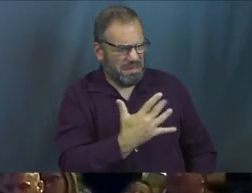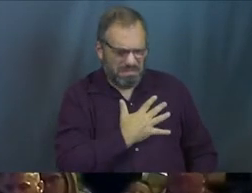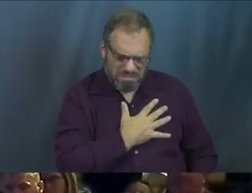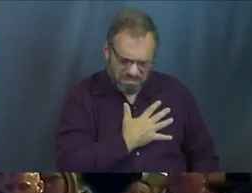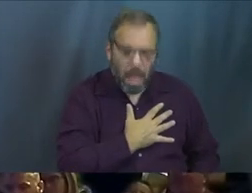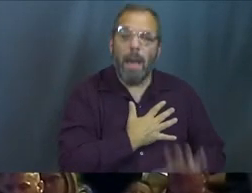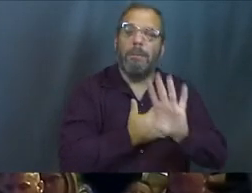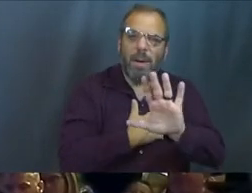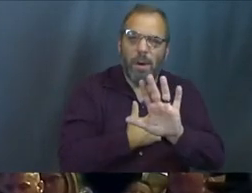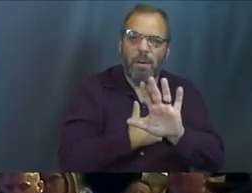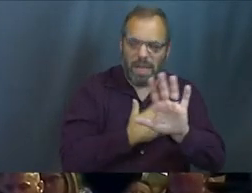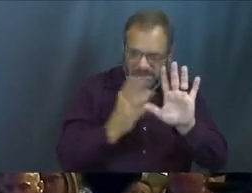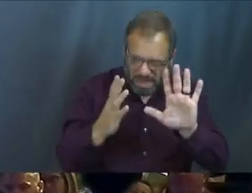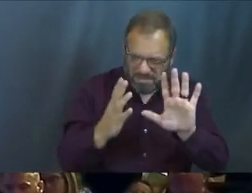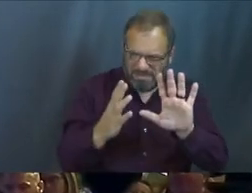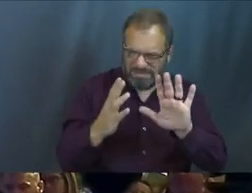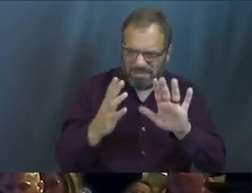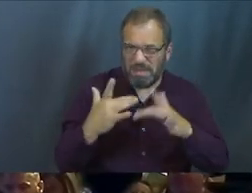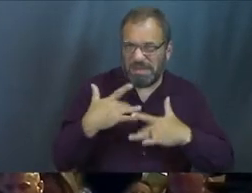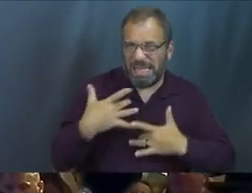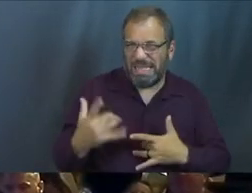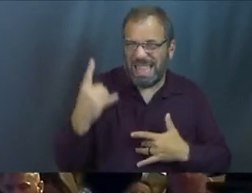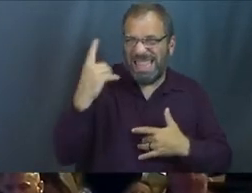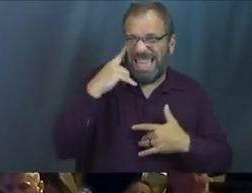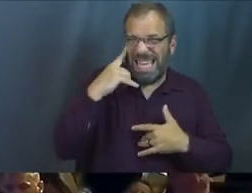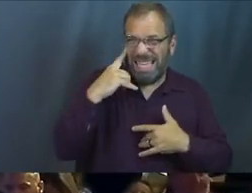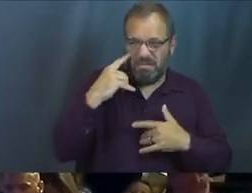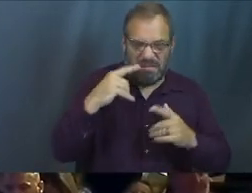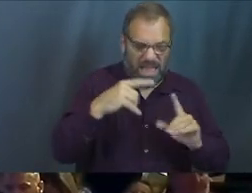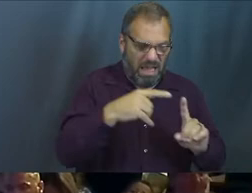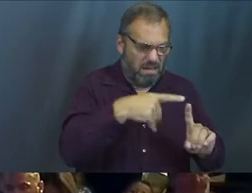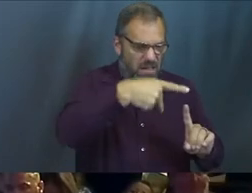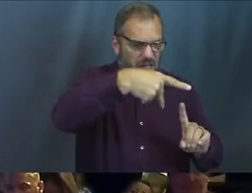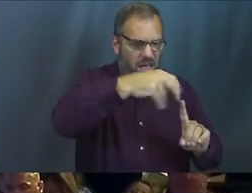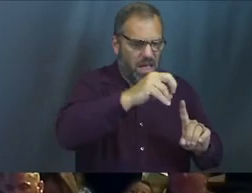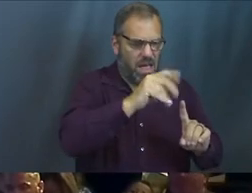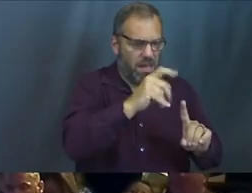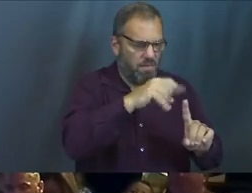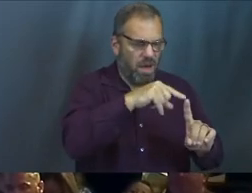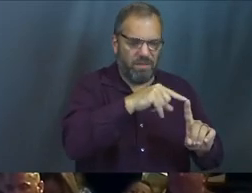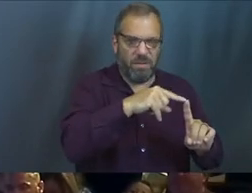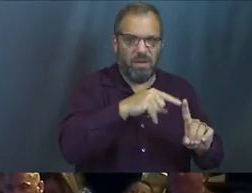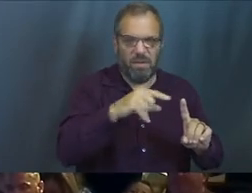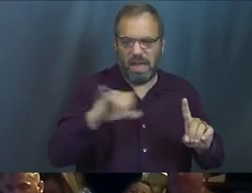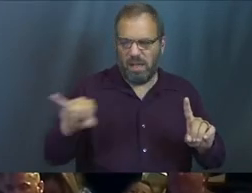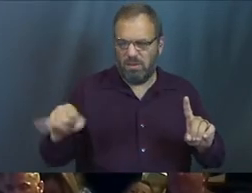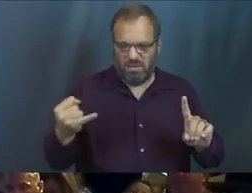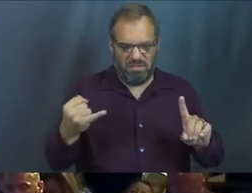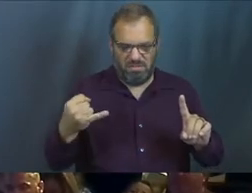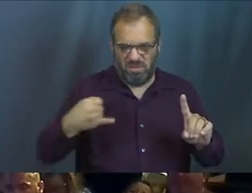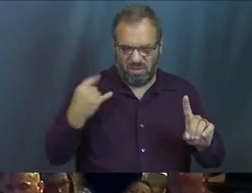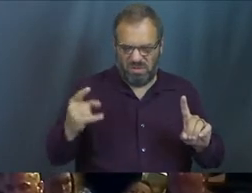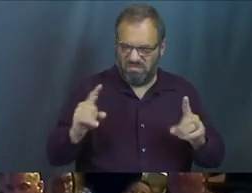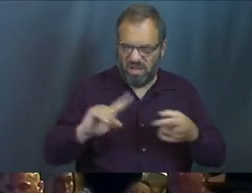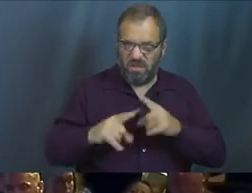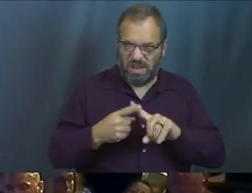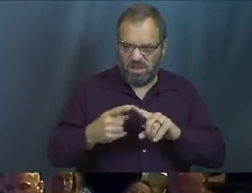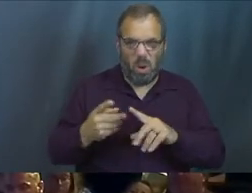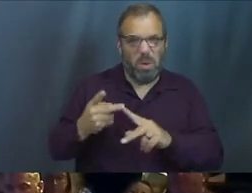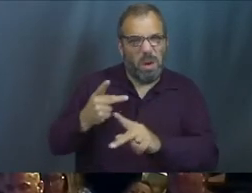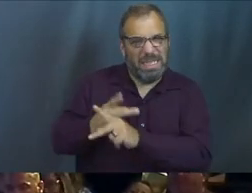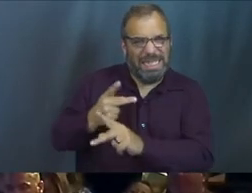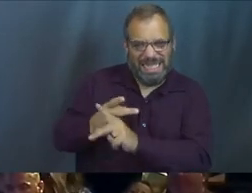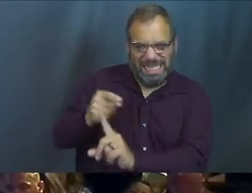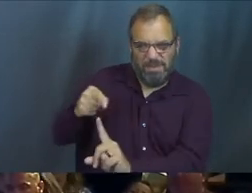our hearts. So again, leaning into that a little more, and a little bit of an assumption, but I think that Potiphar's heart kind of breaks for Joseph. And so he tries to keep him around